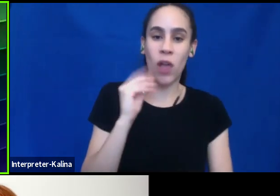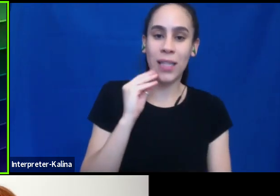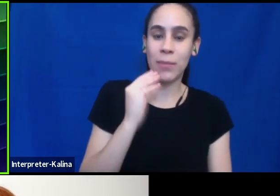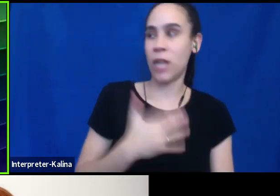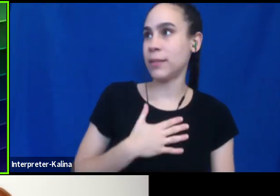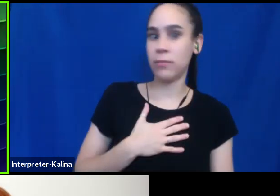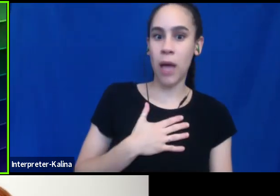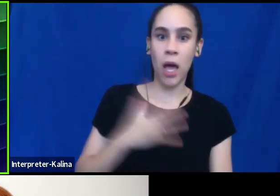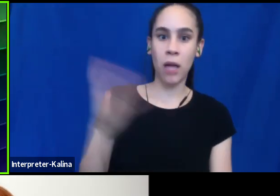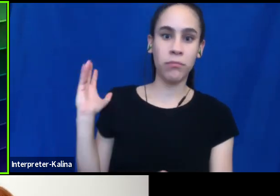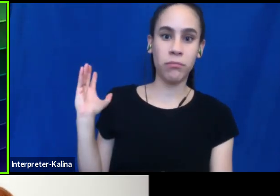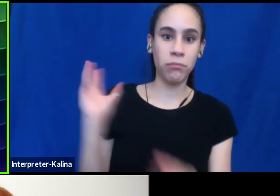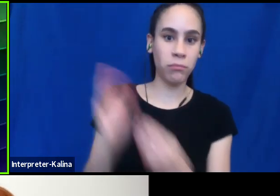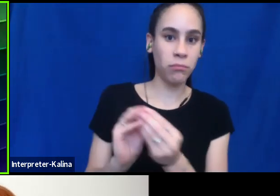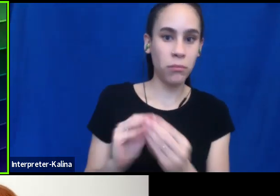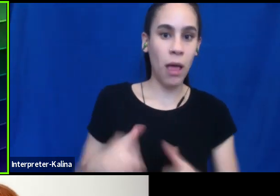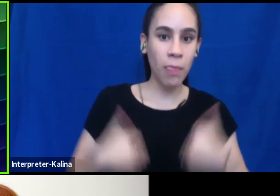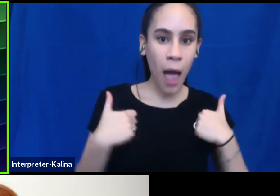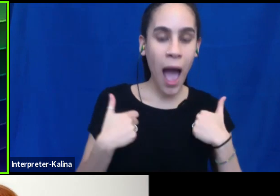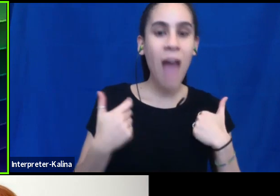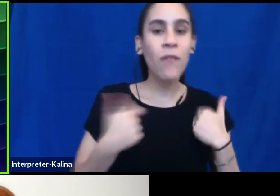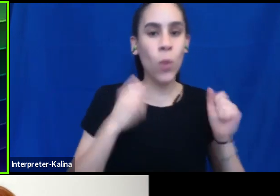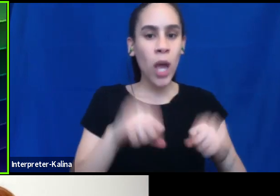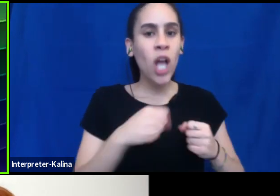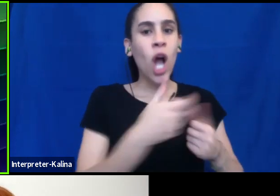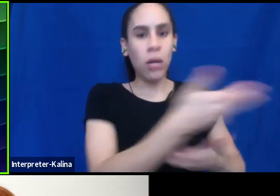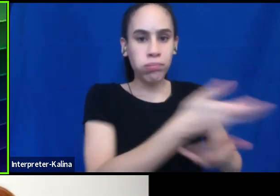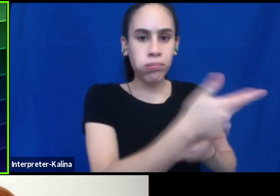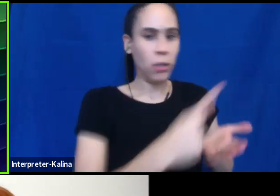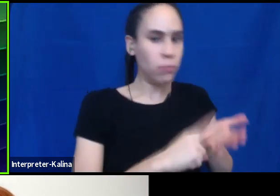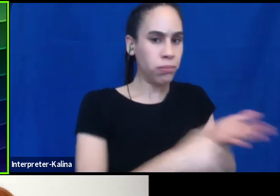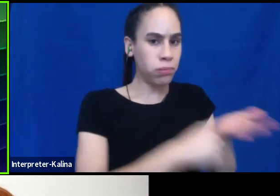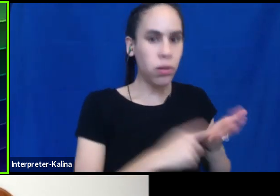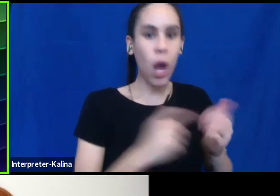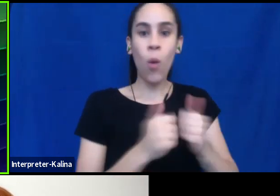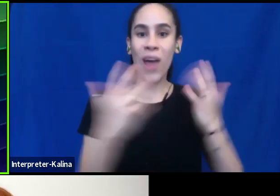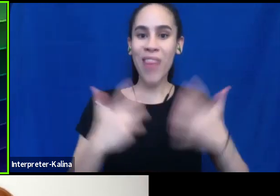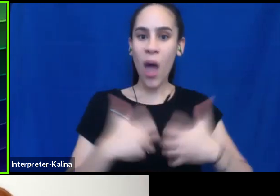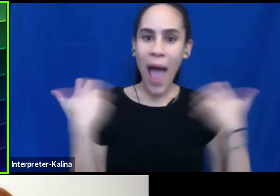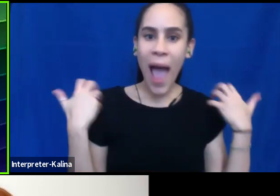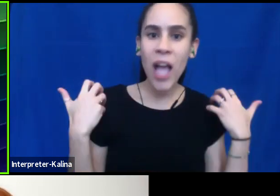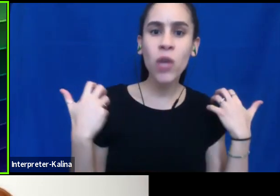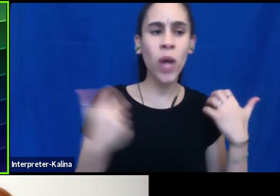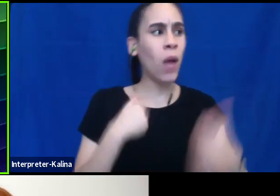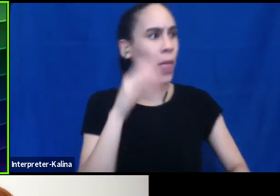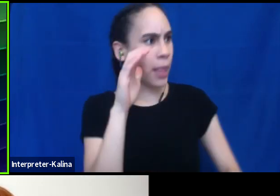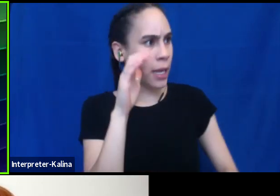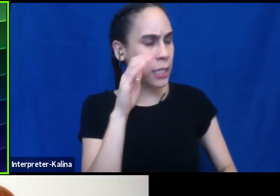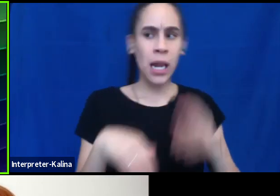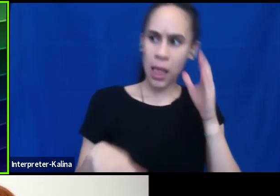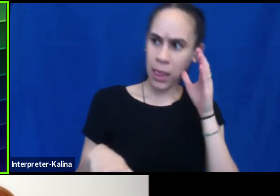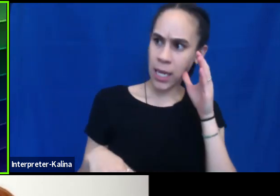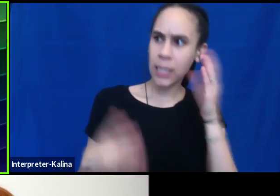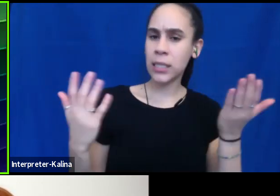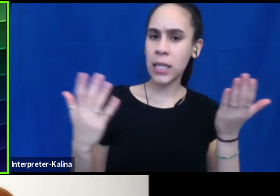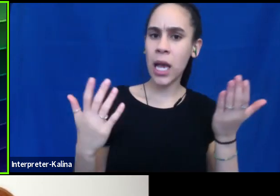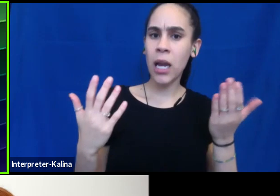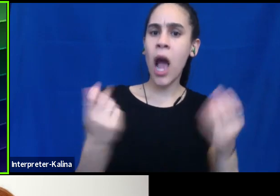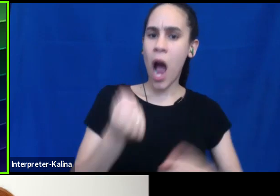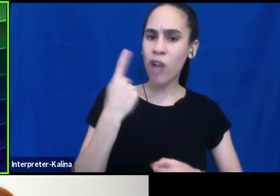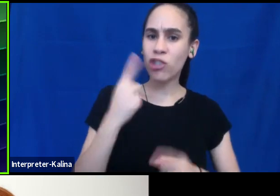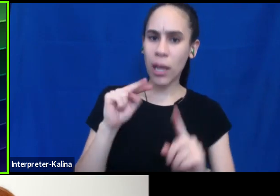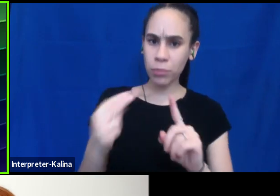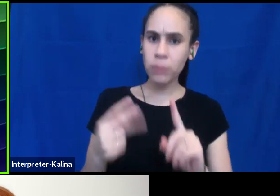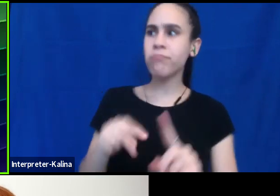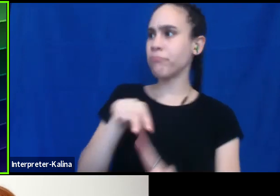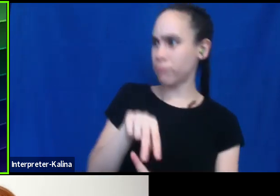we, we were able to talk the whole time without getting angry. We listened to each other where we're coming from. We, I mean, I think one of the things that stood out